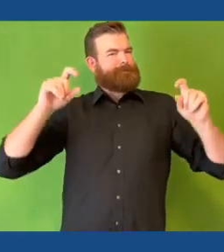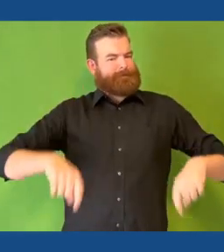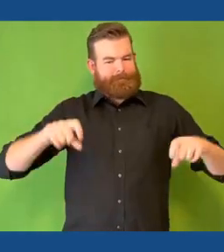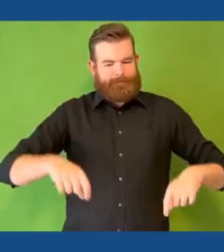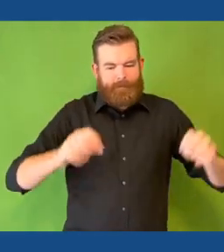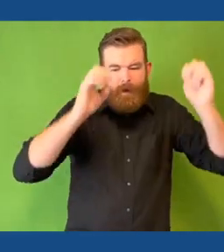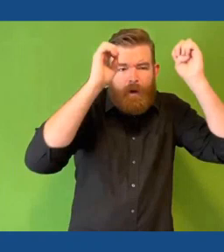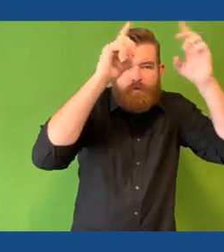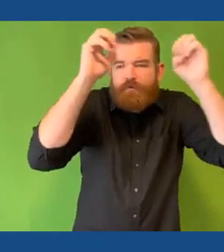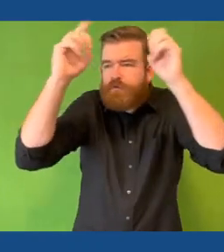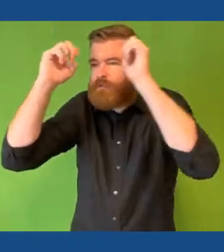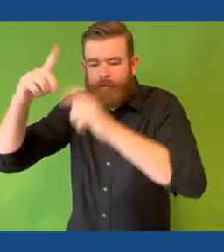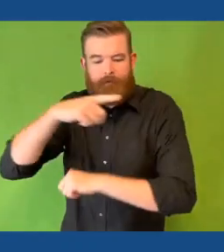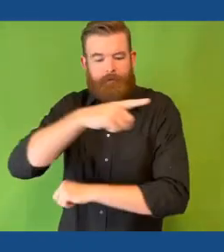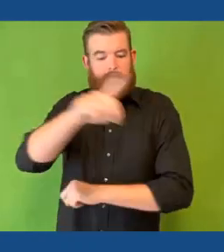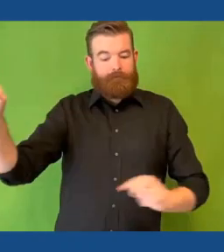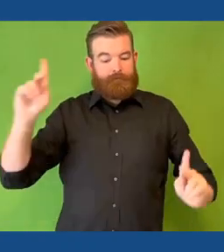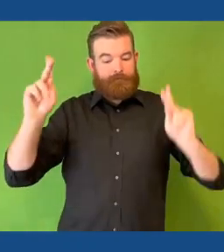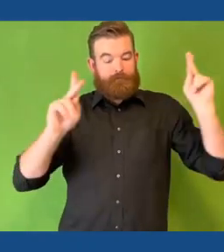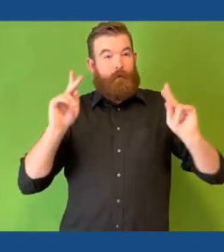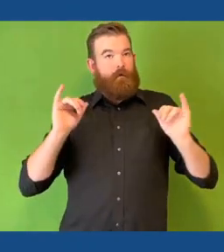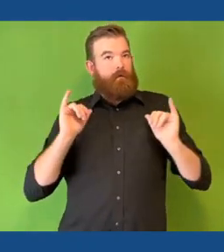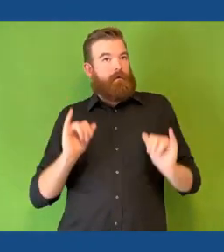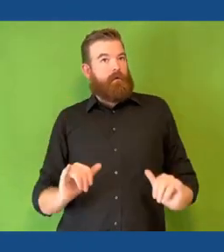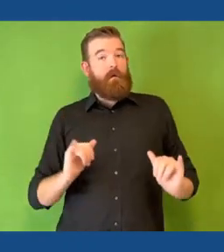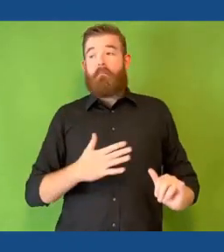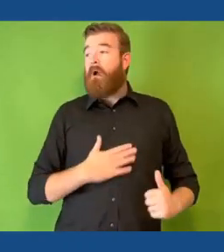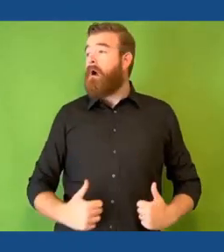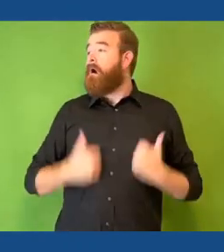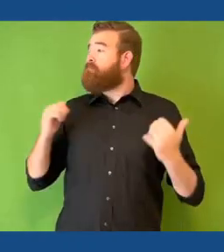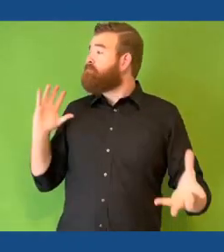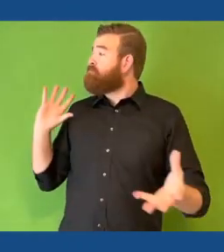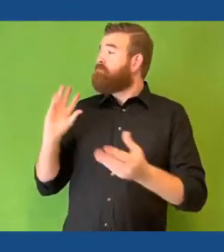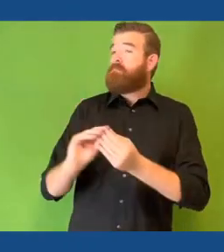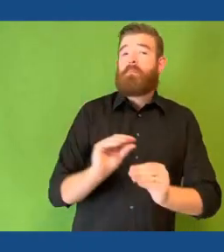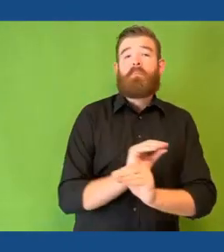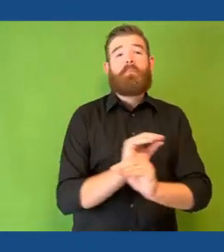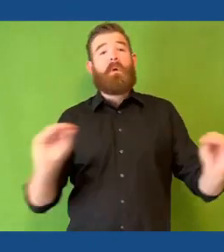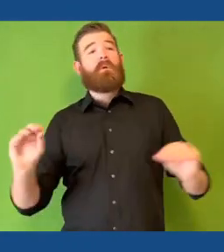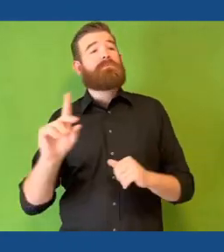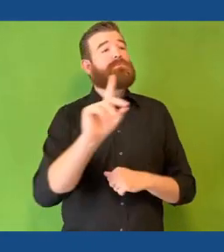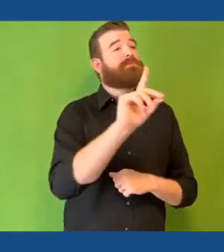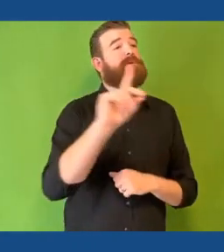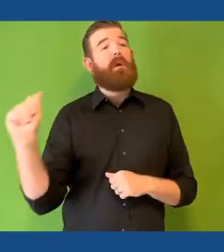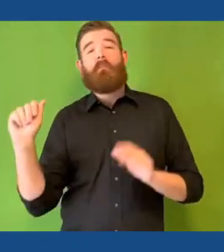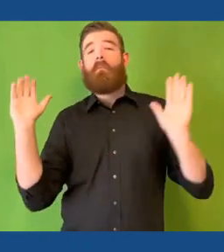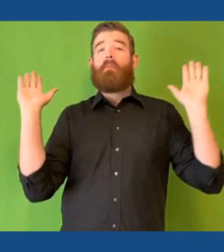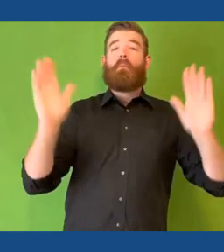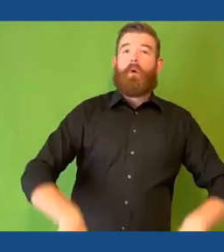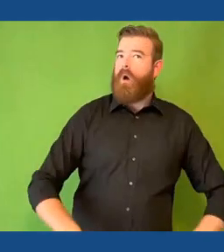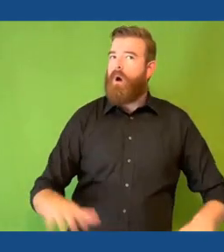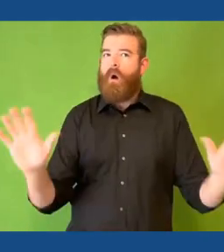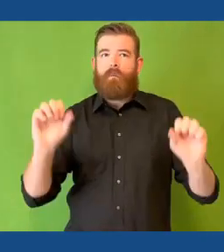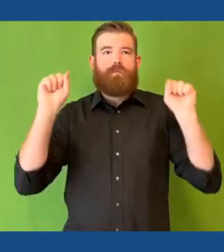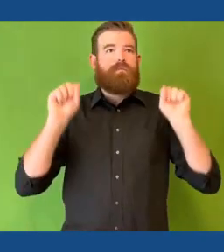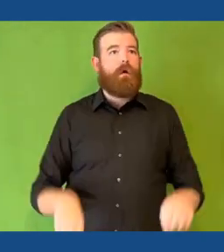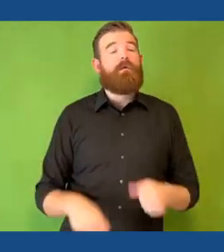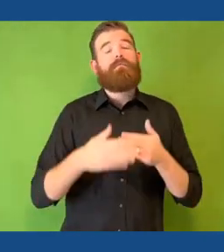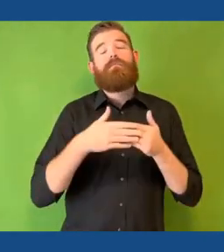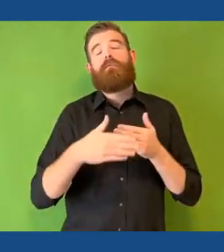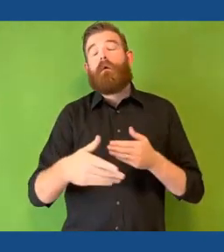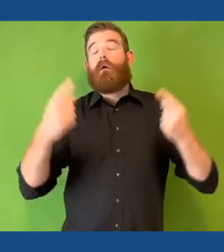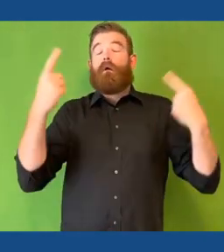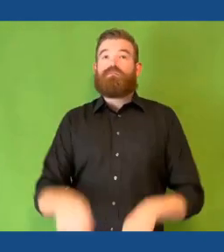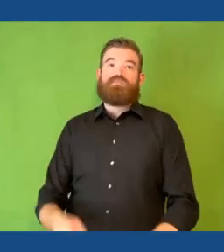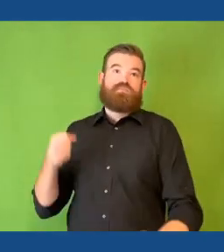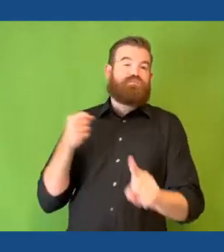time where we need to build more awareness to let people know that there's nobody that can ever be guaranteed not living with a disability their